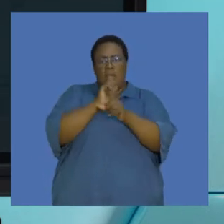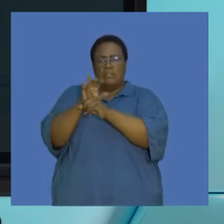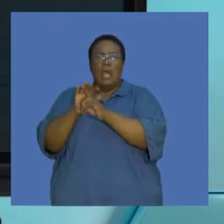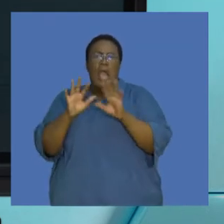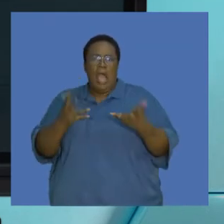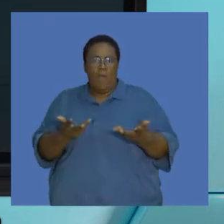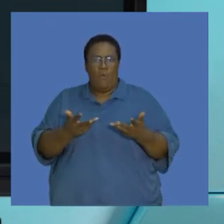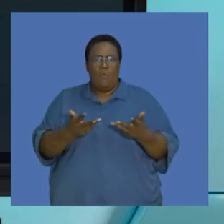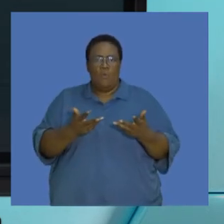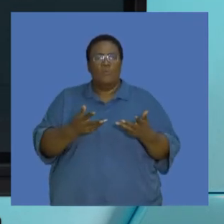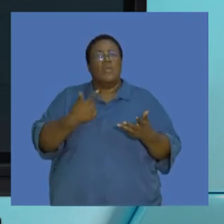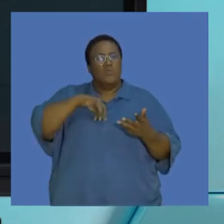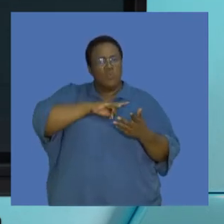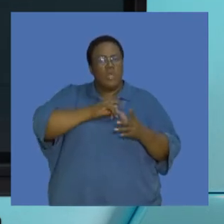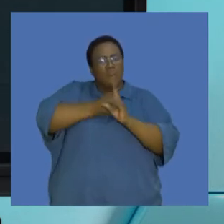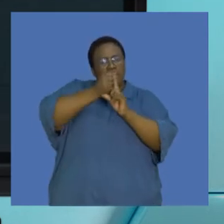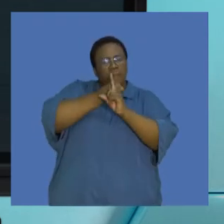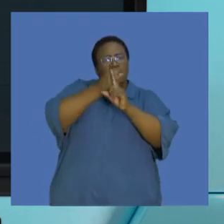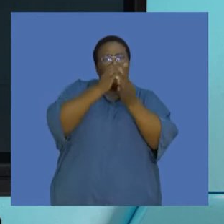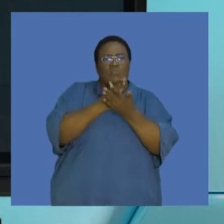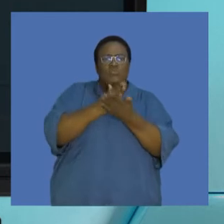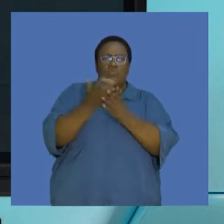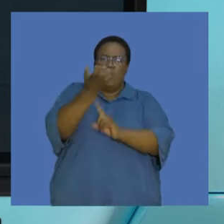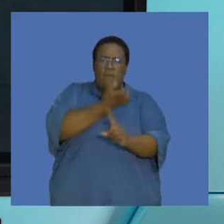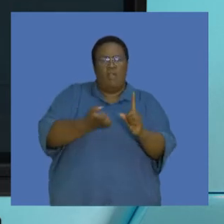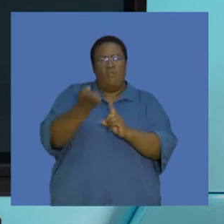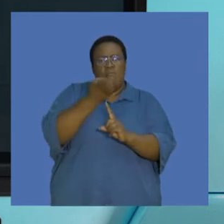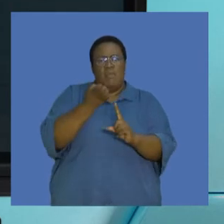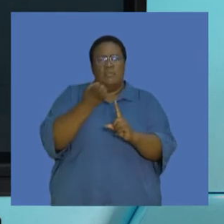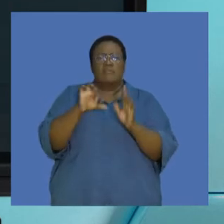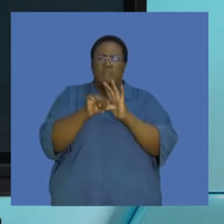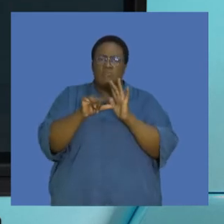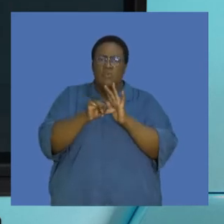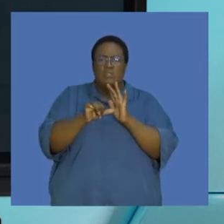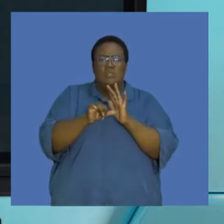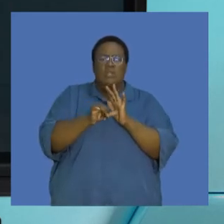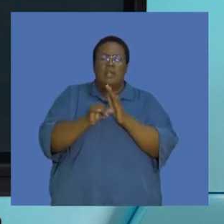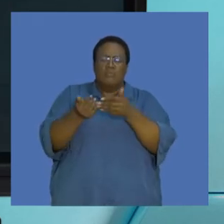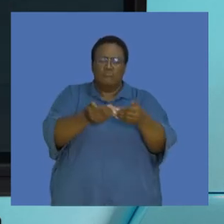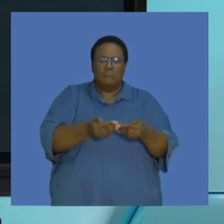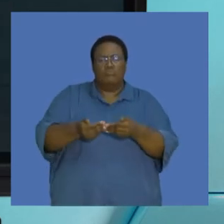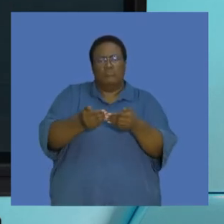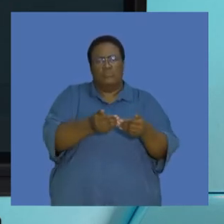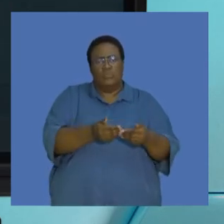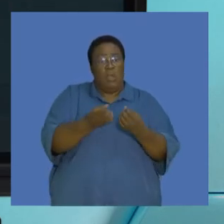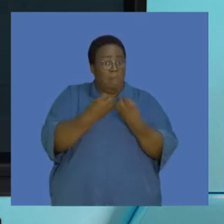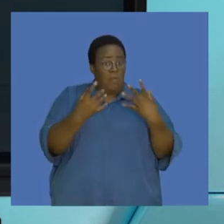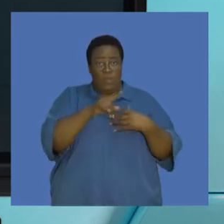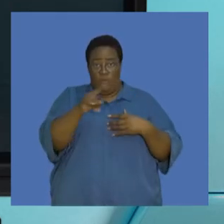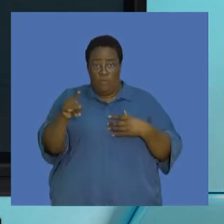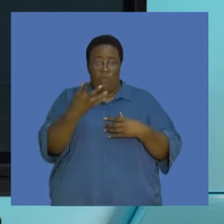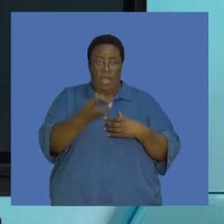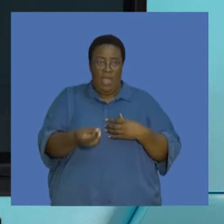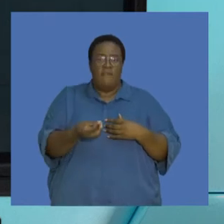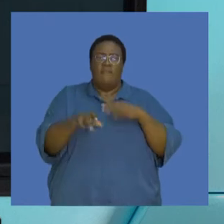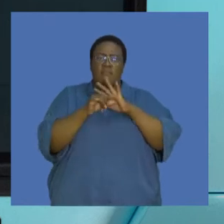stewards of the environment as we go out into the world and finish our education. Lots of you have the opportunity to have a big